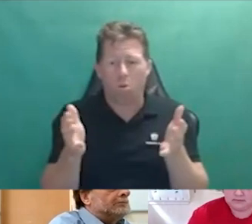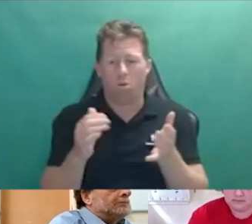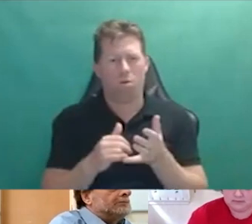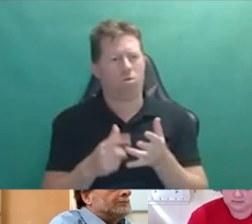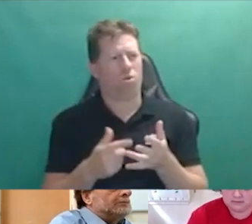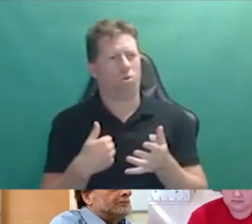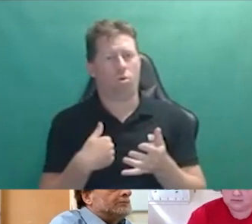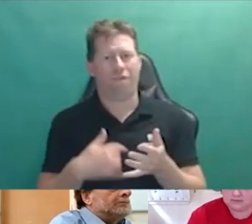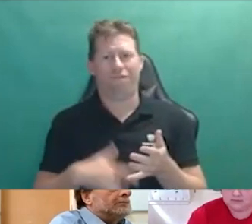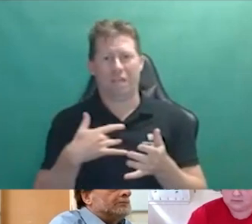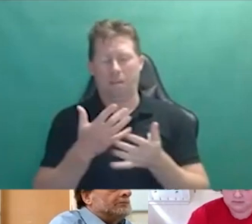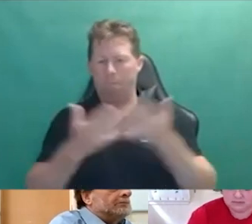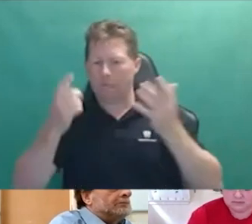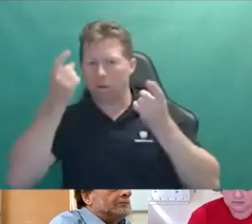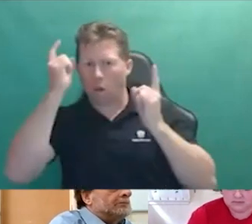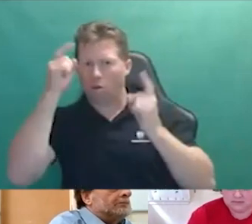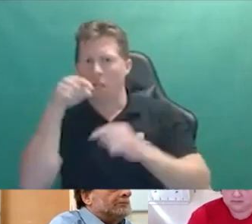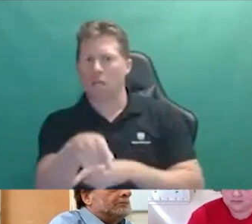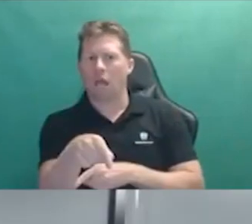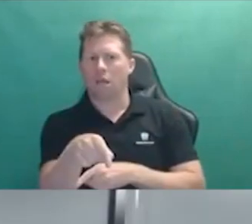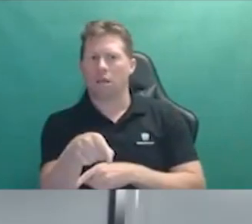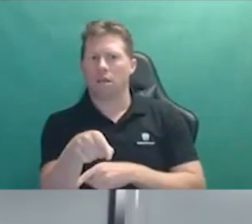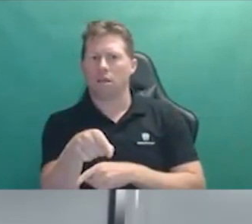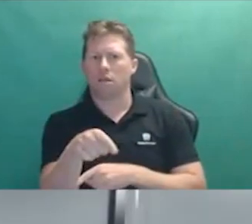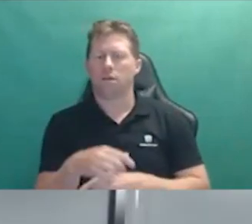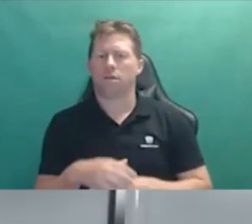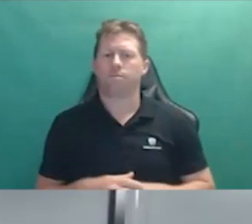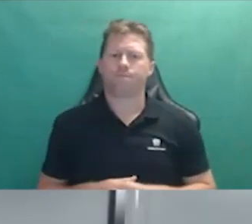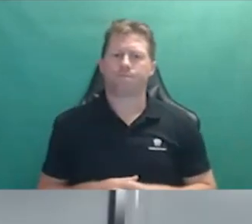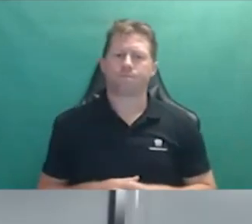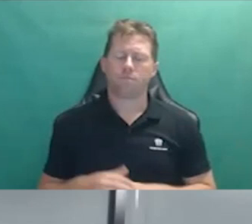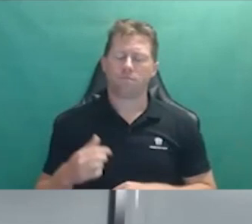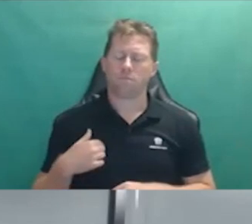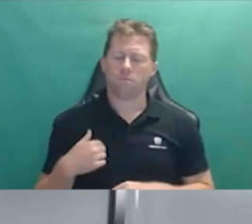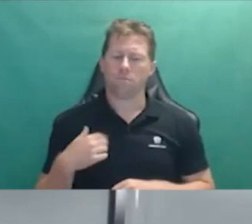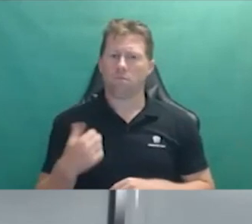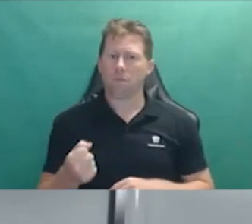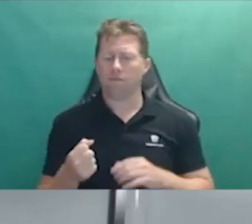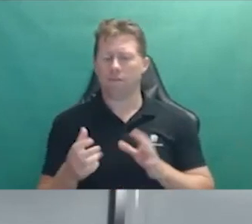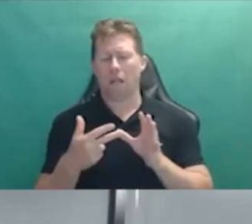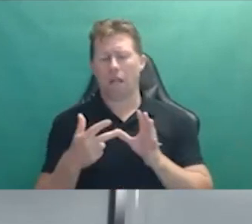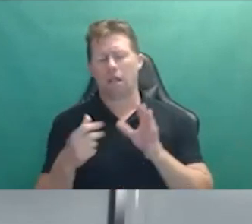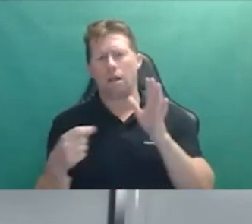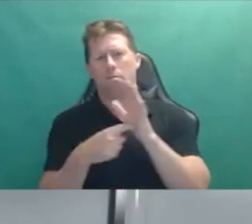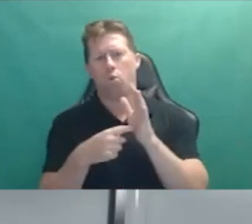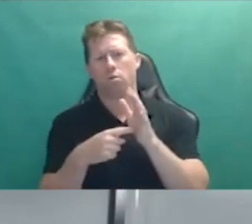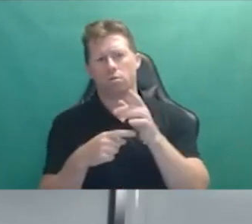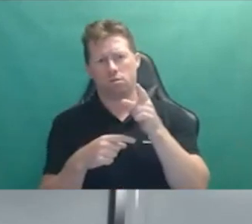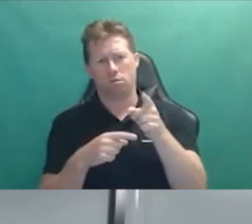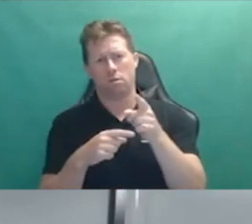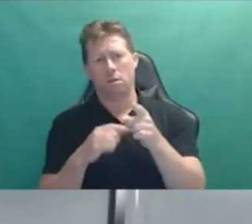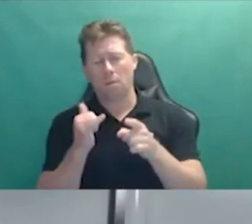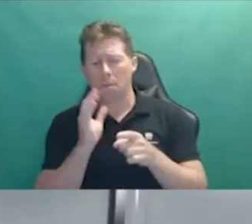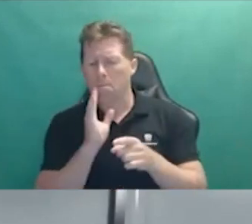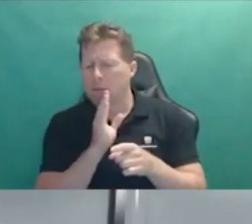a widespread concern that we're hearing as well. So another critical thing that you may have skipped over a little